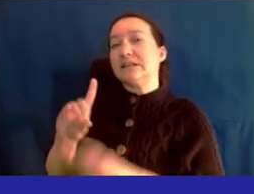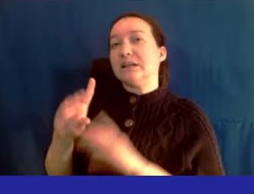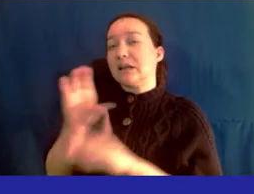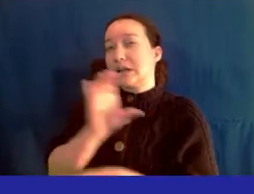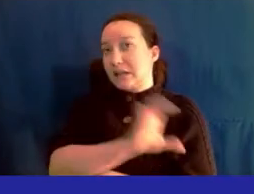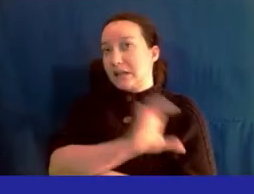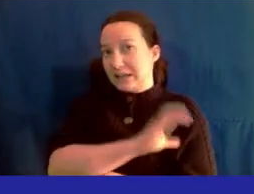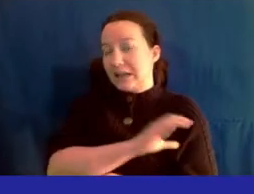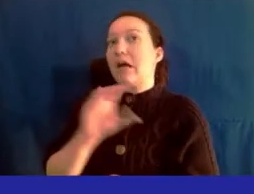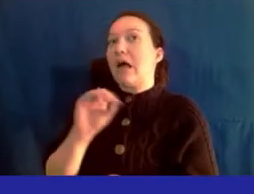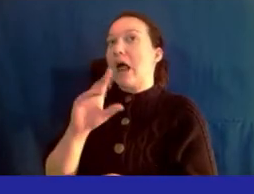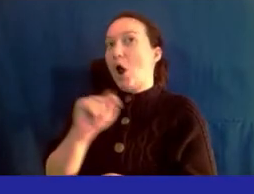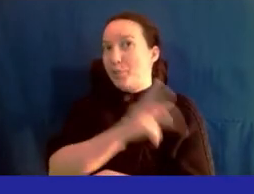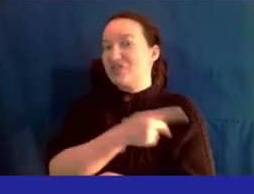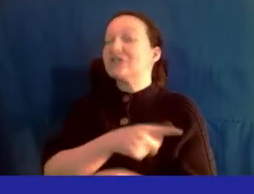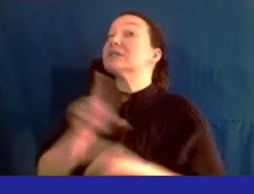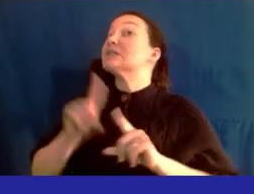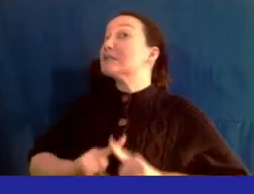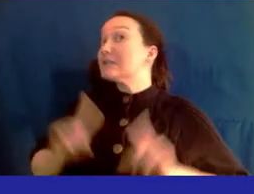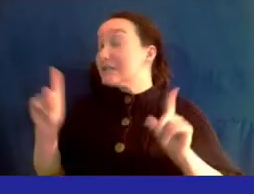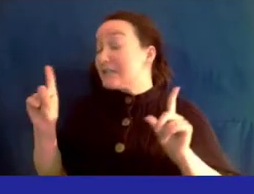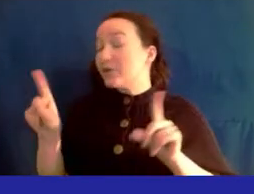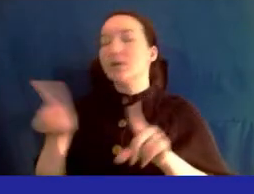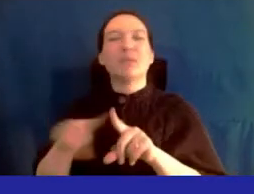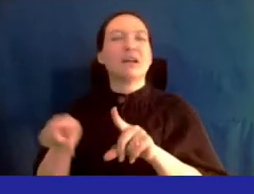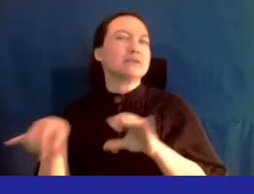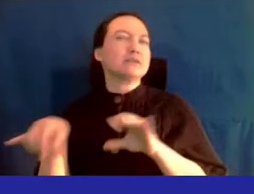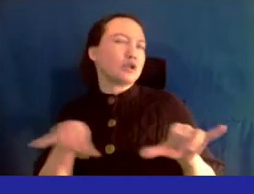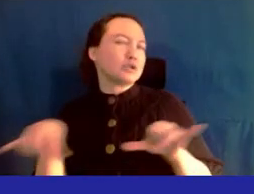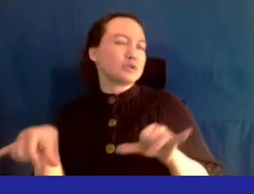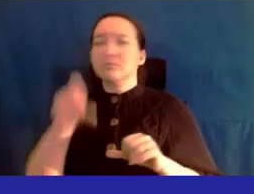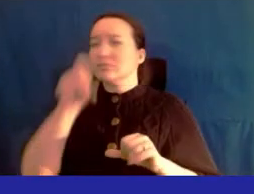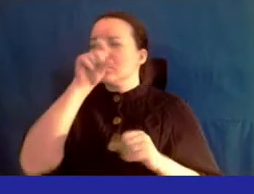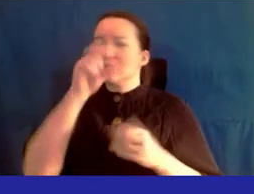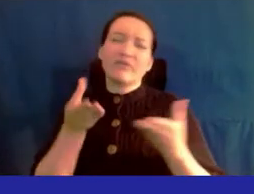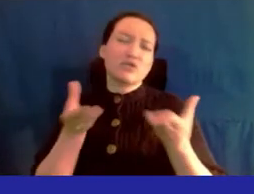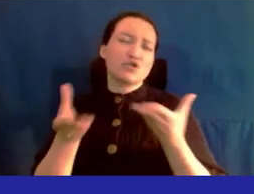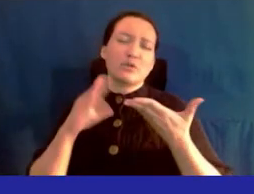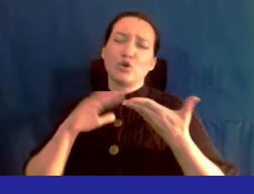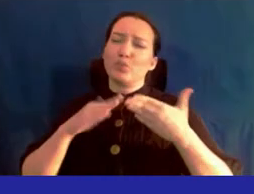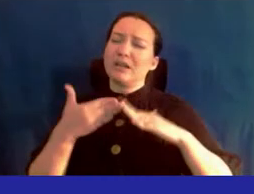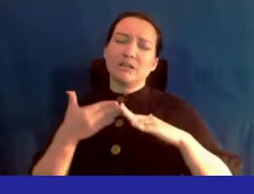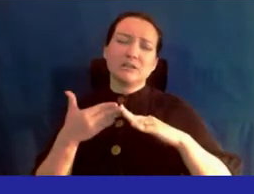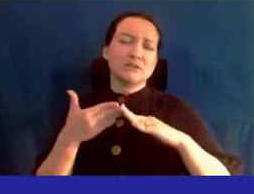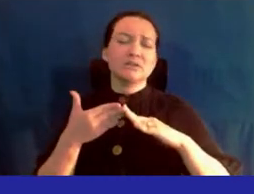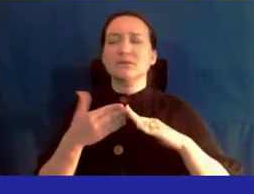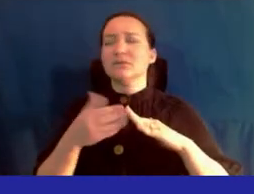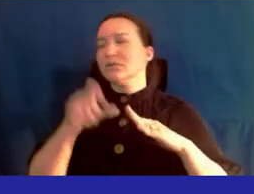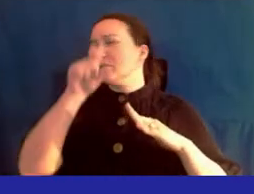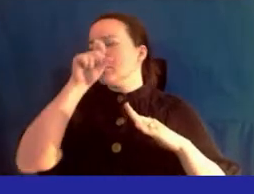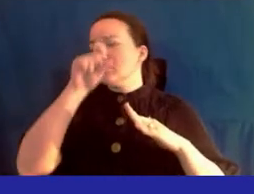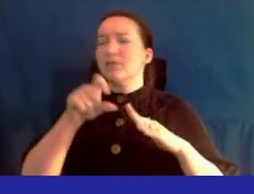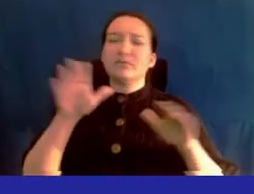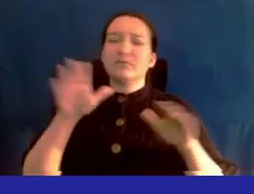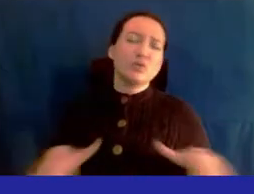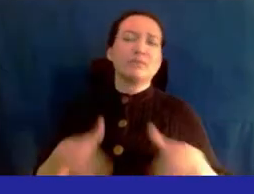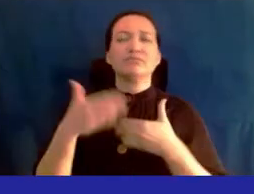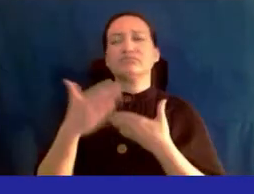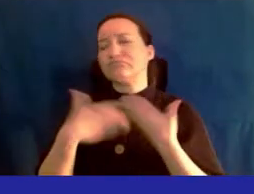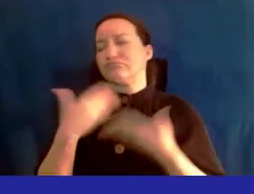different, but similar. And I love serving my community. I love doing what I do.